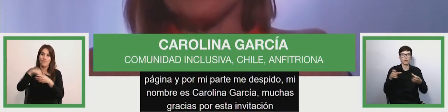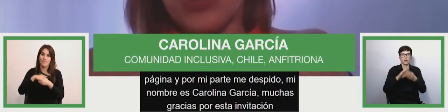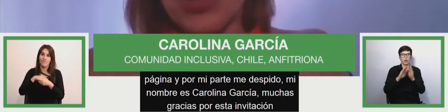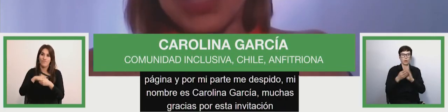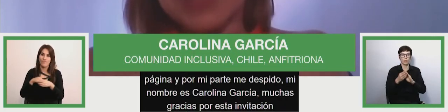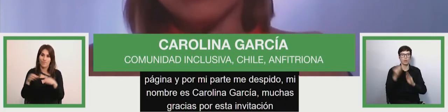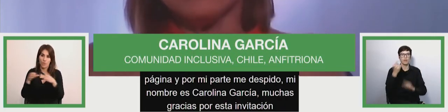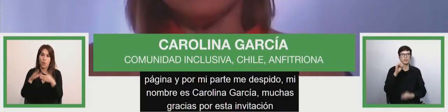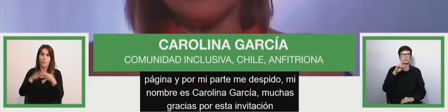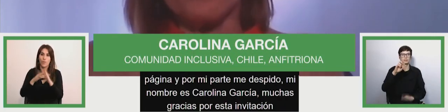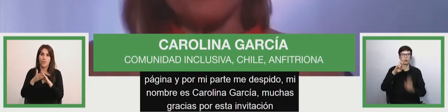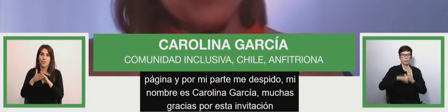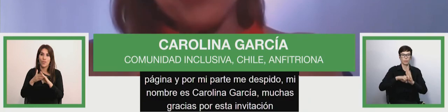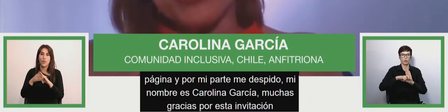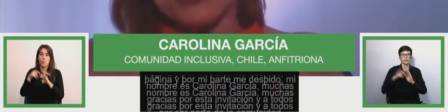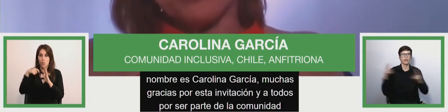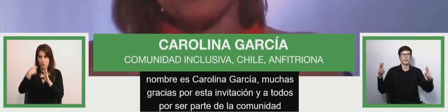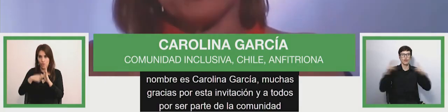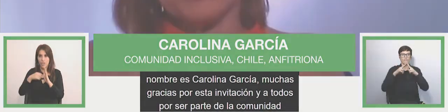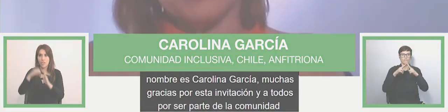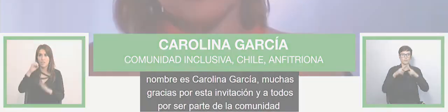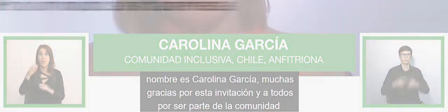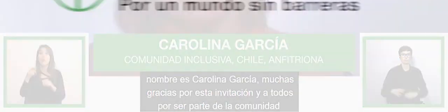zero policy society